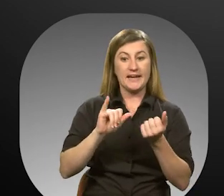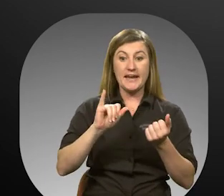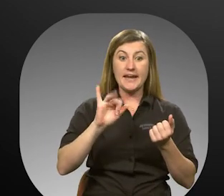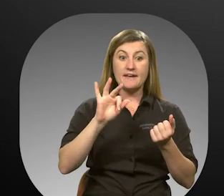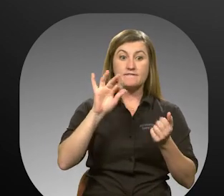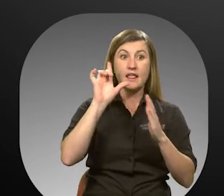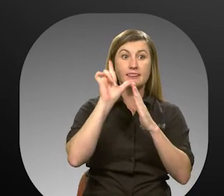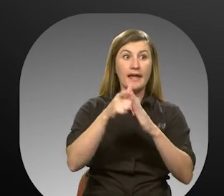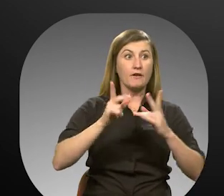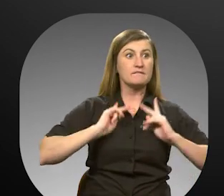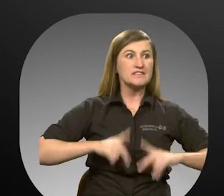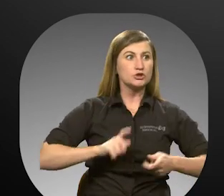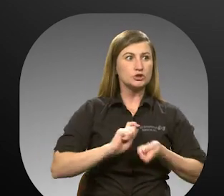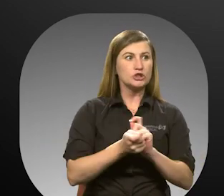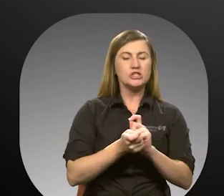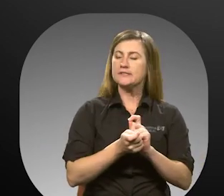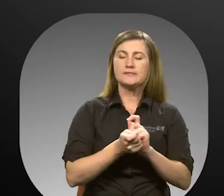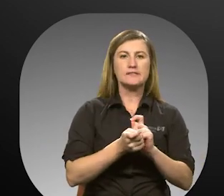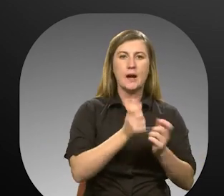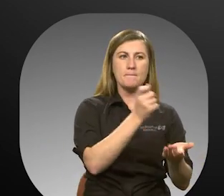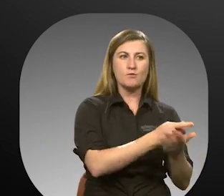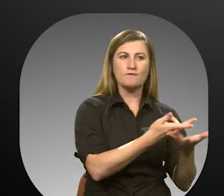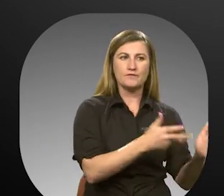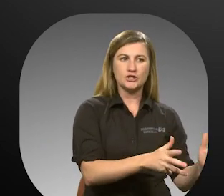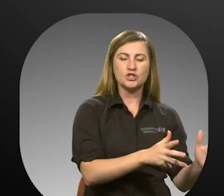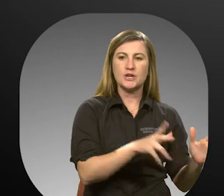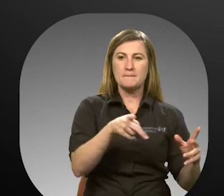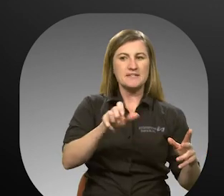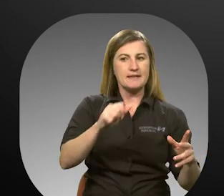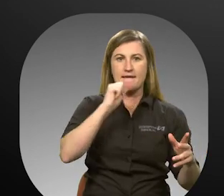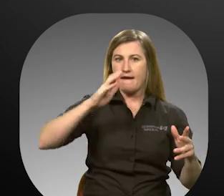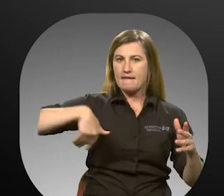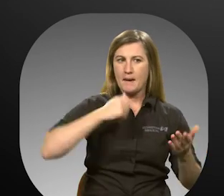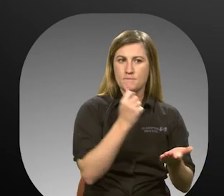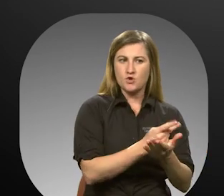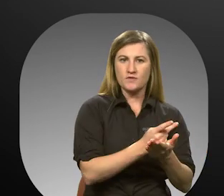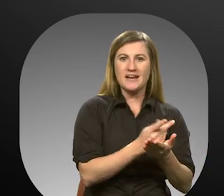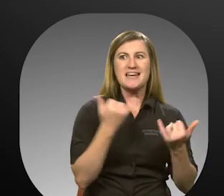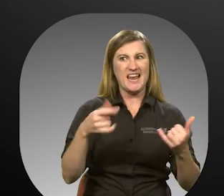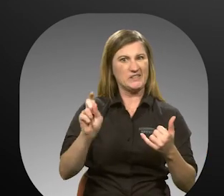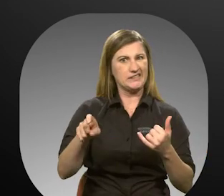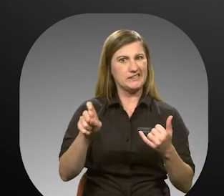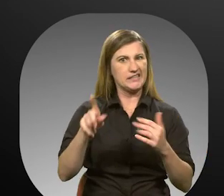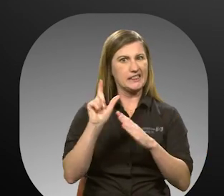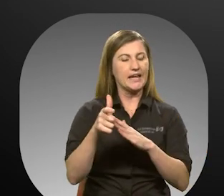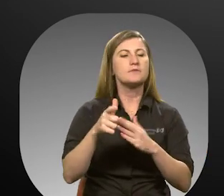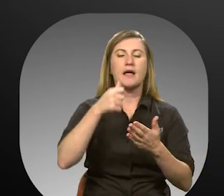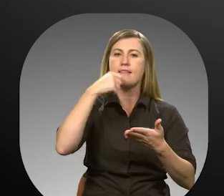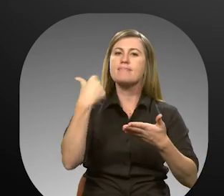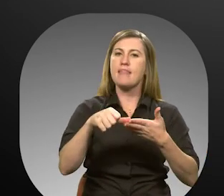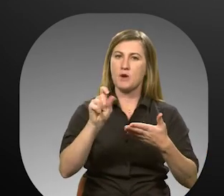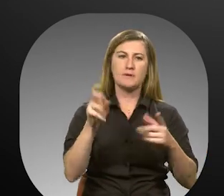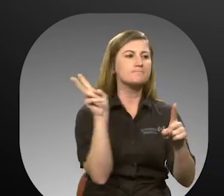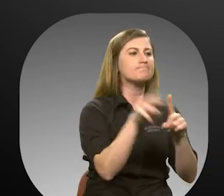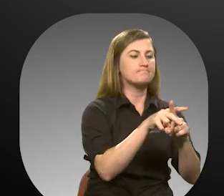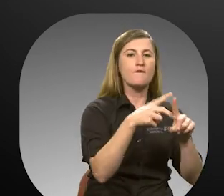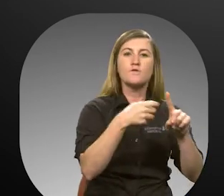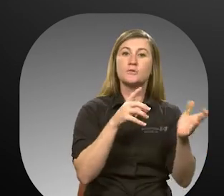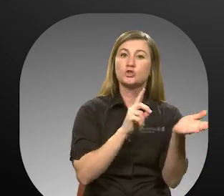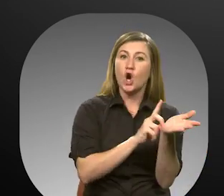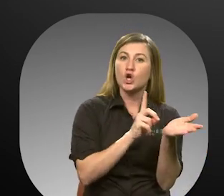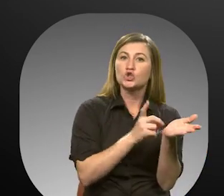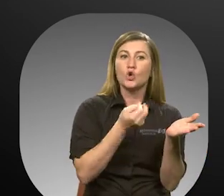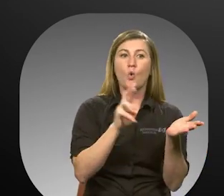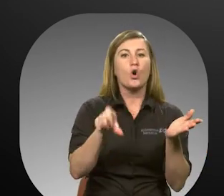changes after the application is approved without a PCA being authorized and one is now required, a letter must be submitted from a physician